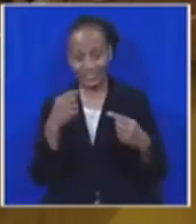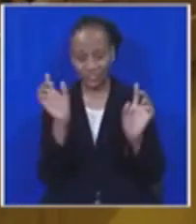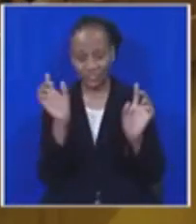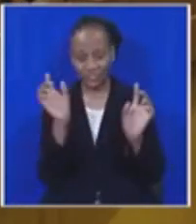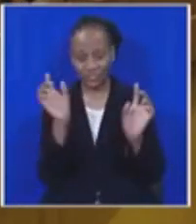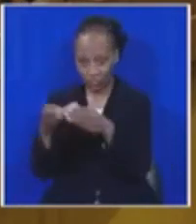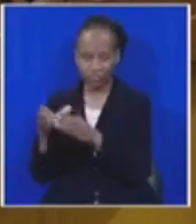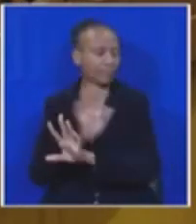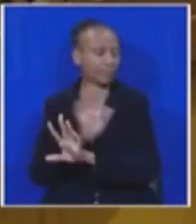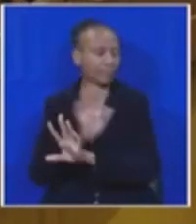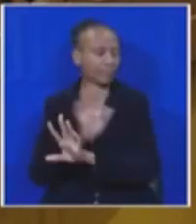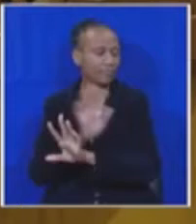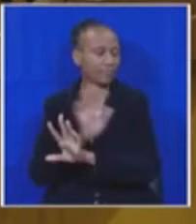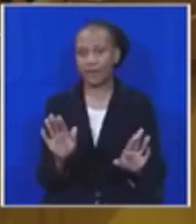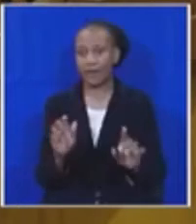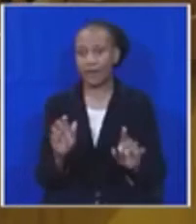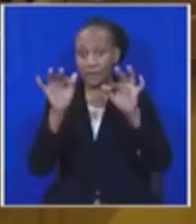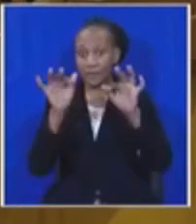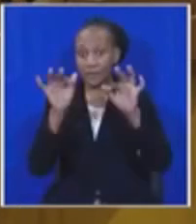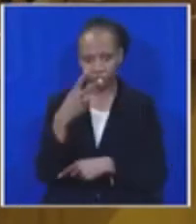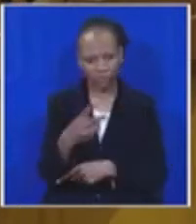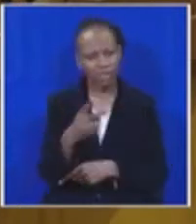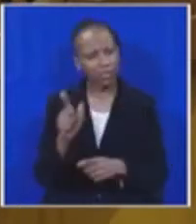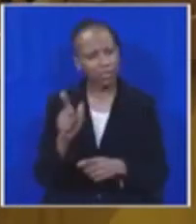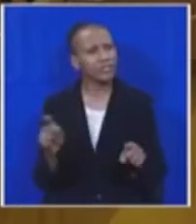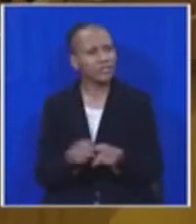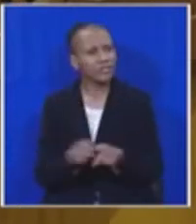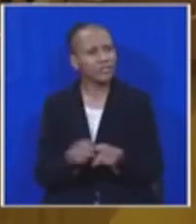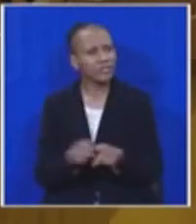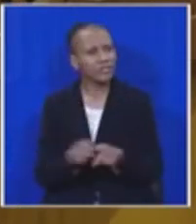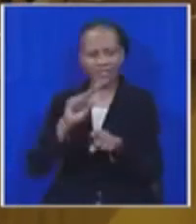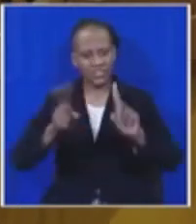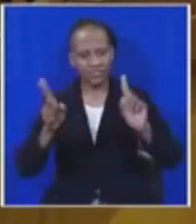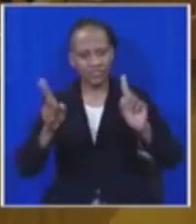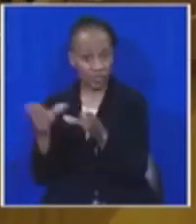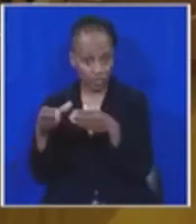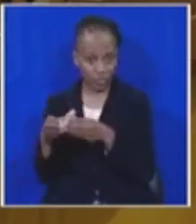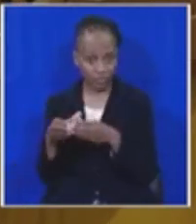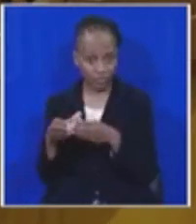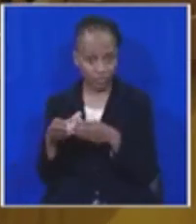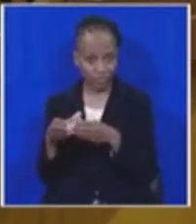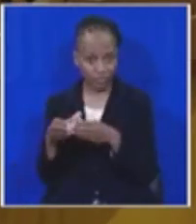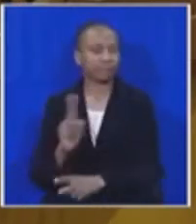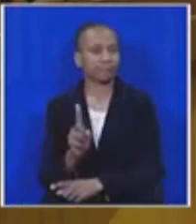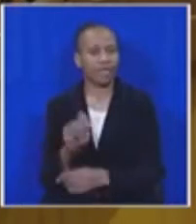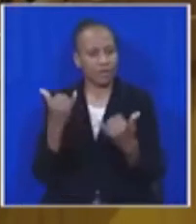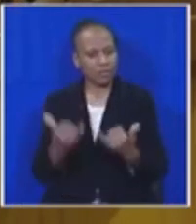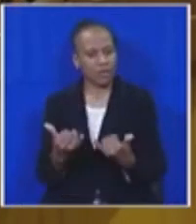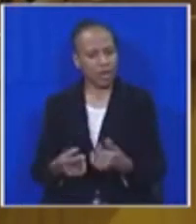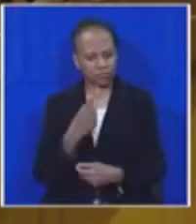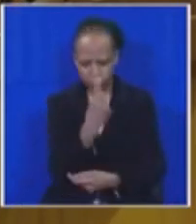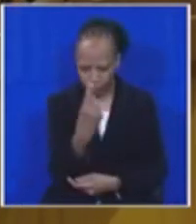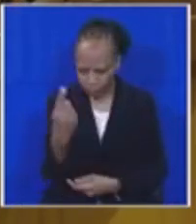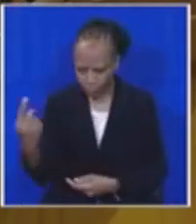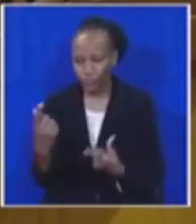that they should not be seen as antagonistic towards one another. Now, while one needs to do much to